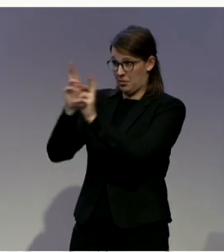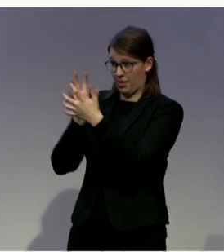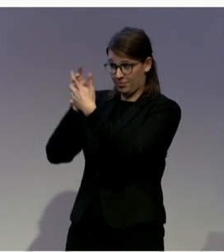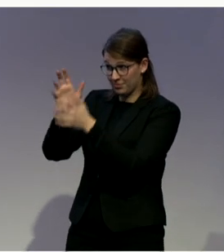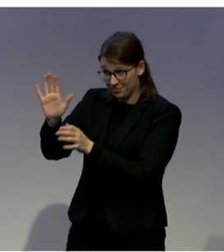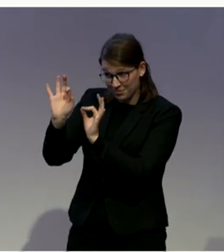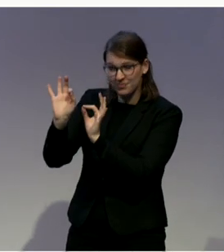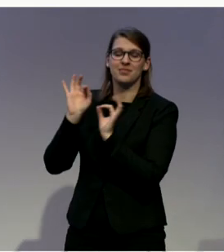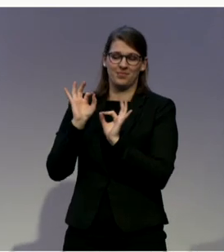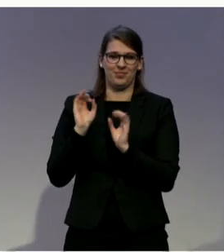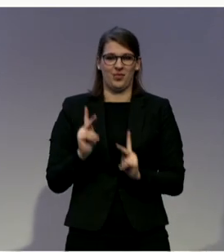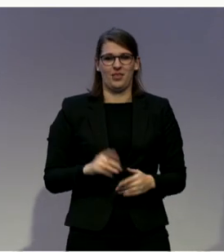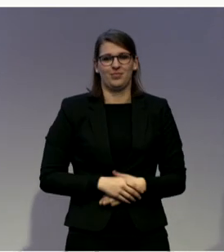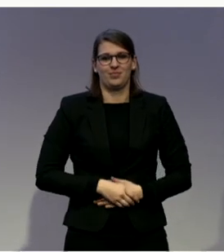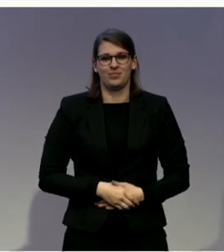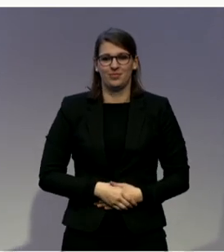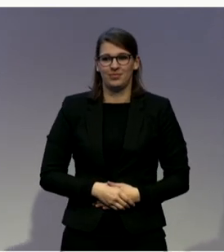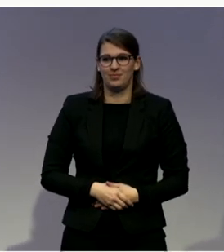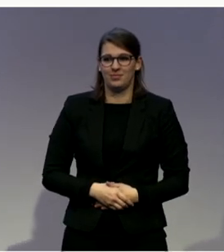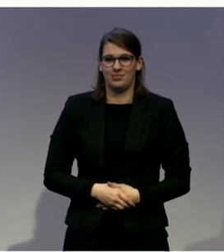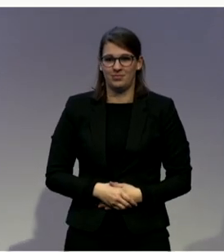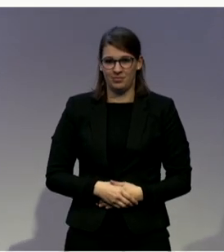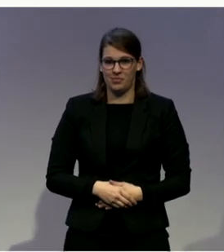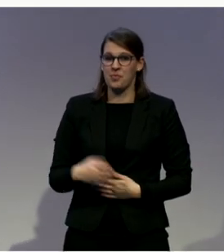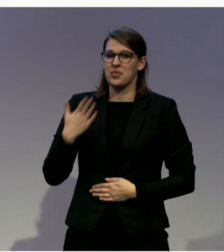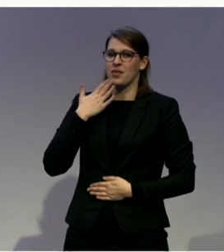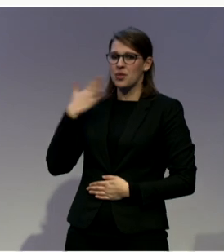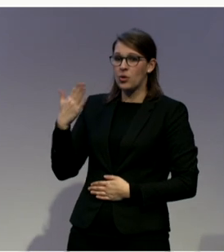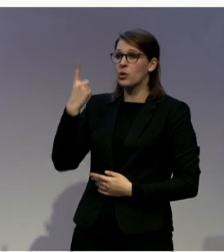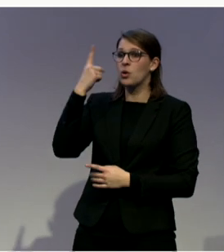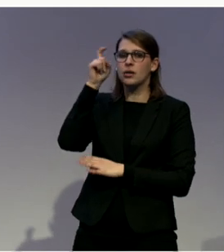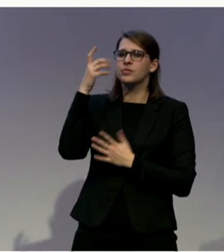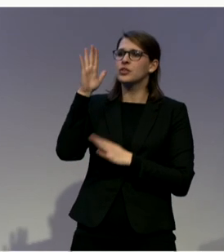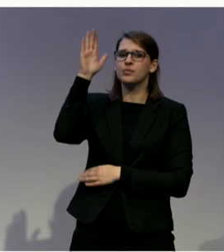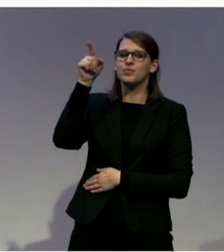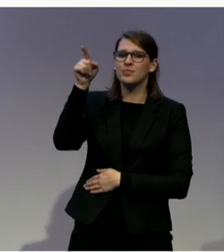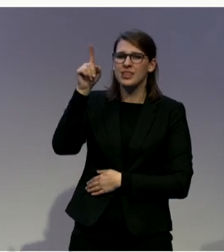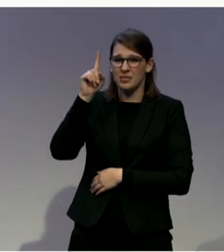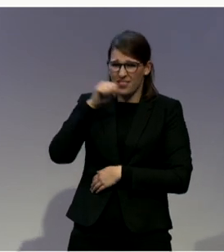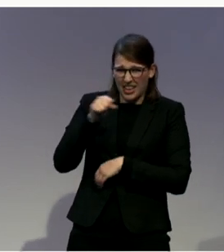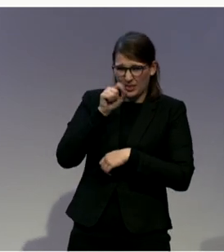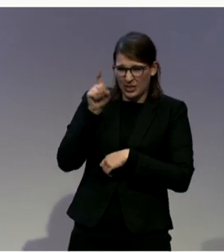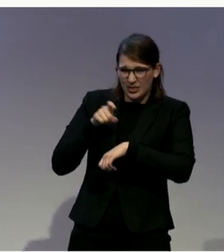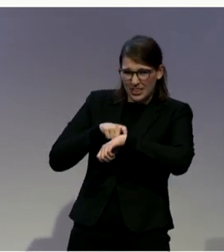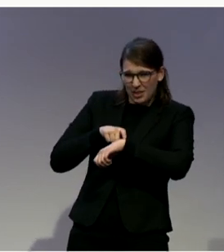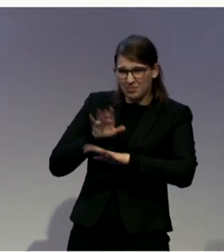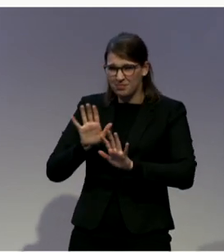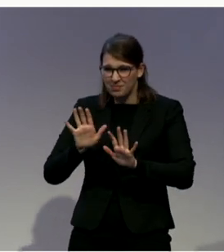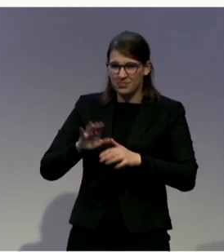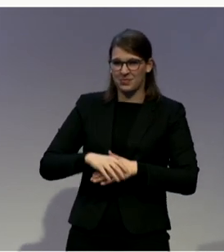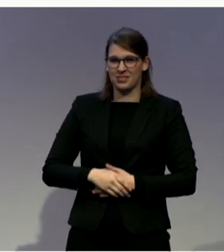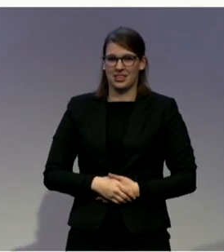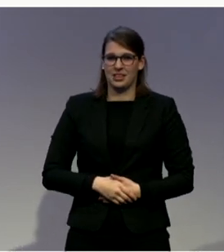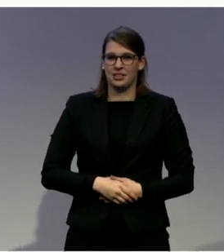Thank you. Thank had one other hand. So we have one quick question and hopefully a quick response. Karin Anders from